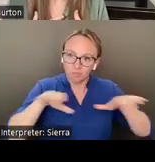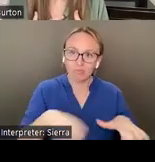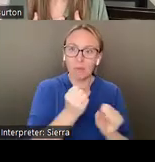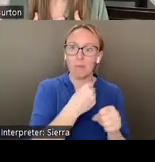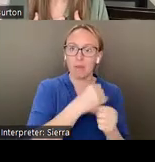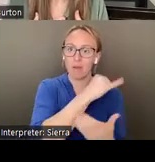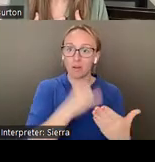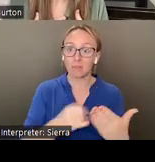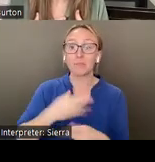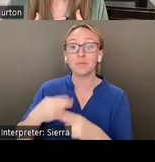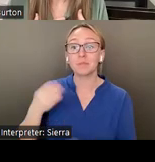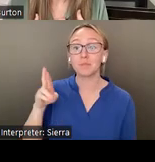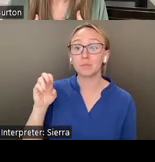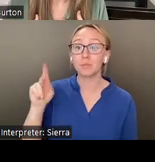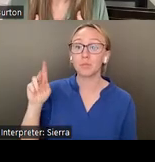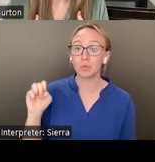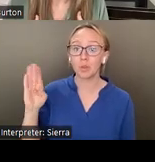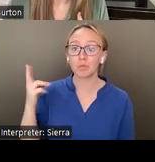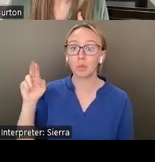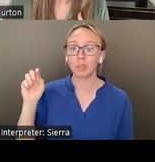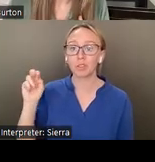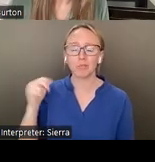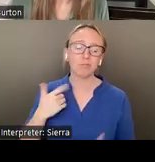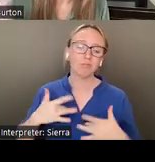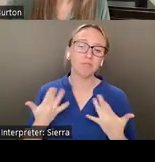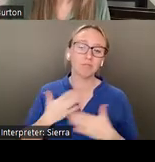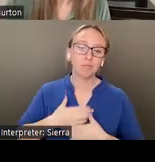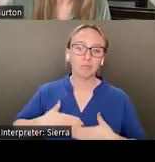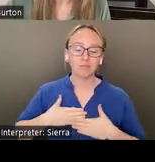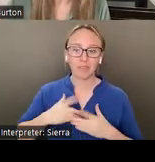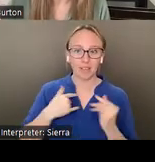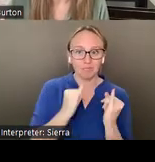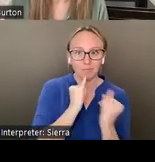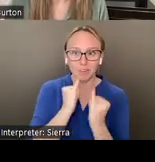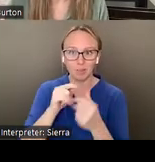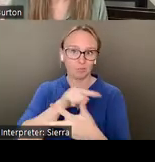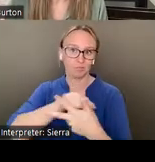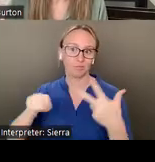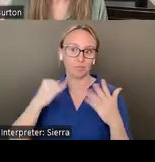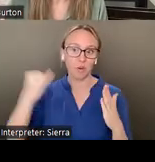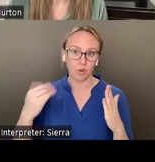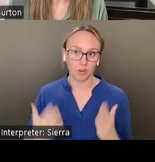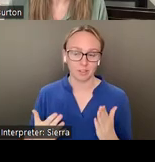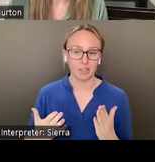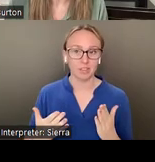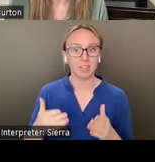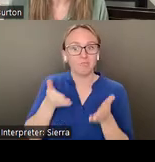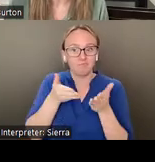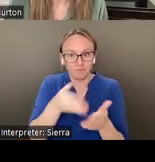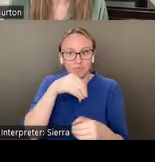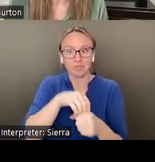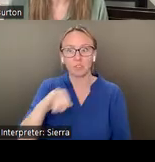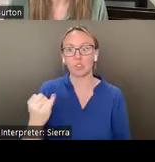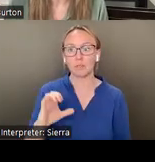is Brooke Burton and I have had the absolute joy and pleasure of interviewing all three of these artists at the James Castle House and going